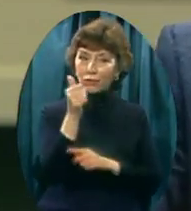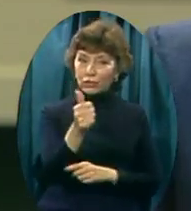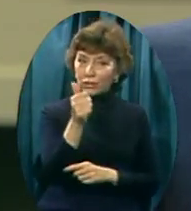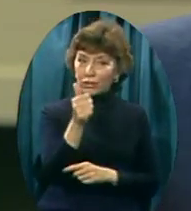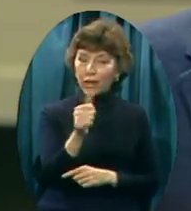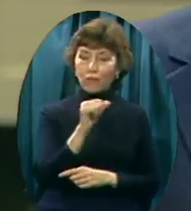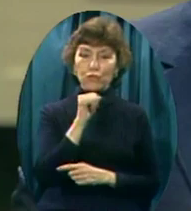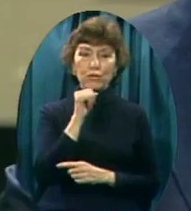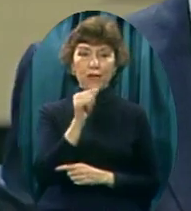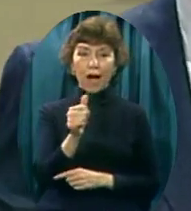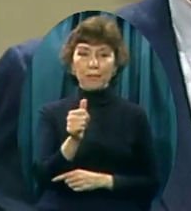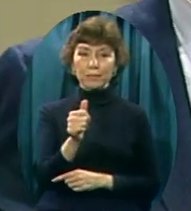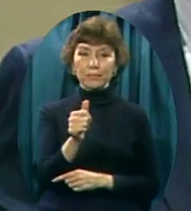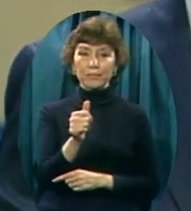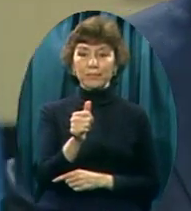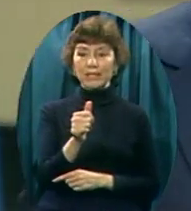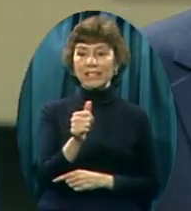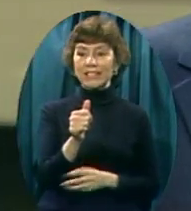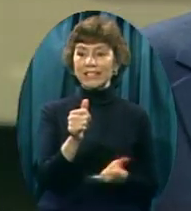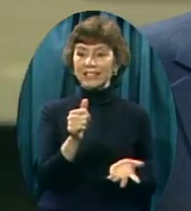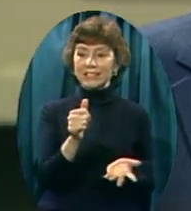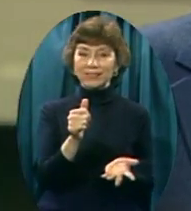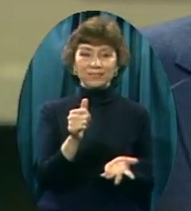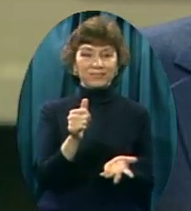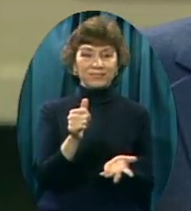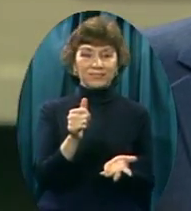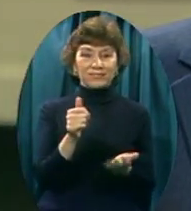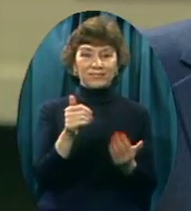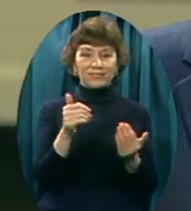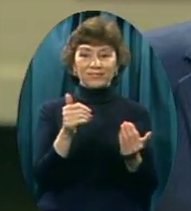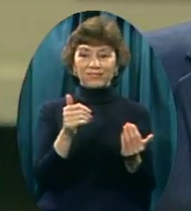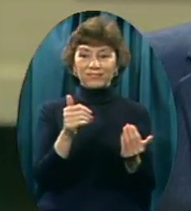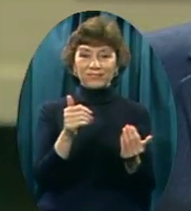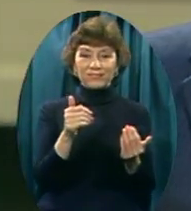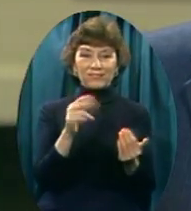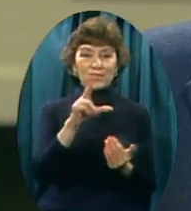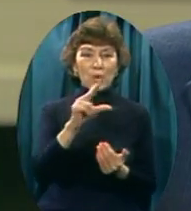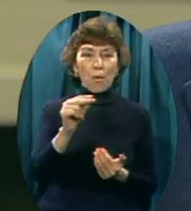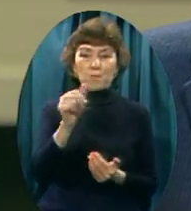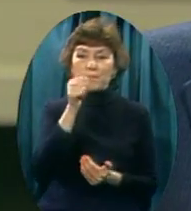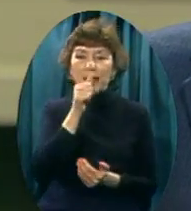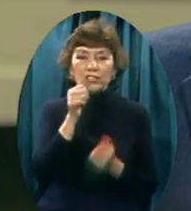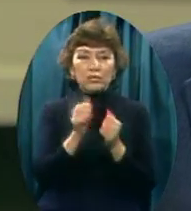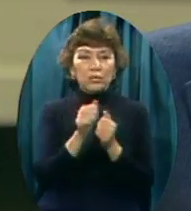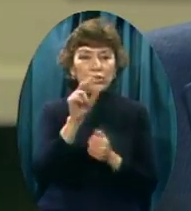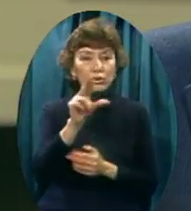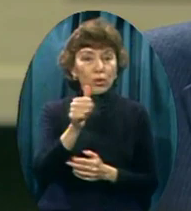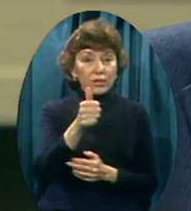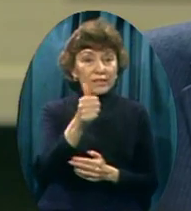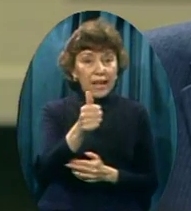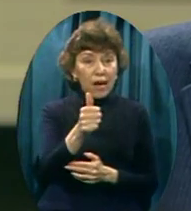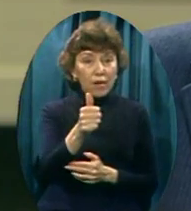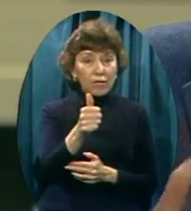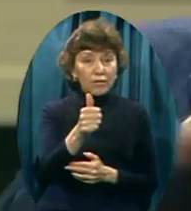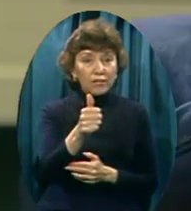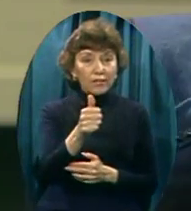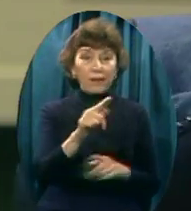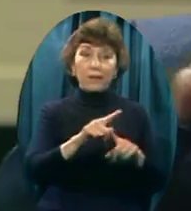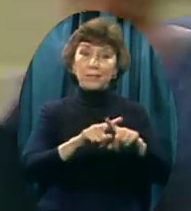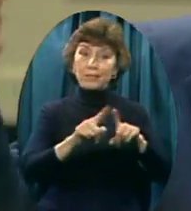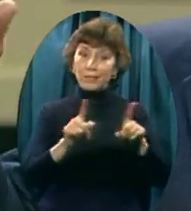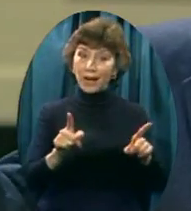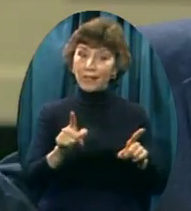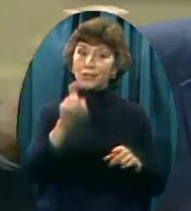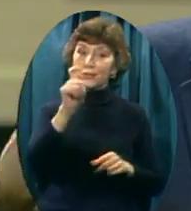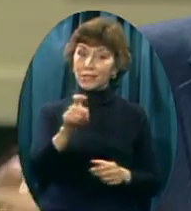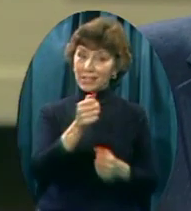impatient with yourself That is exactly what Jesus said The first commandment Is love God with all your heart That's what John's talking about And then to